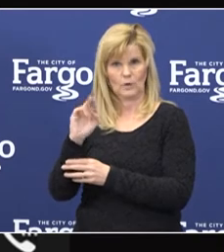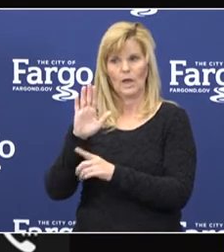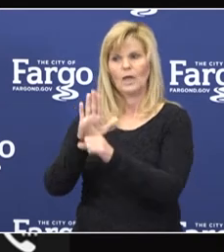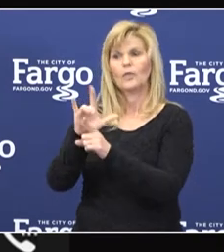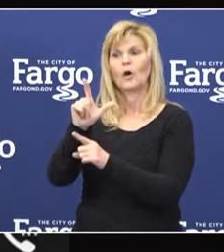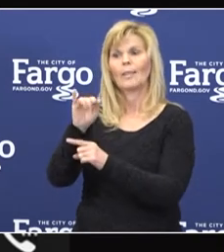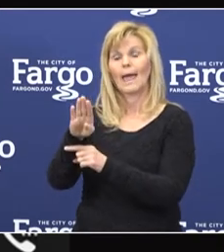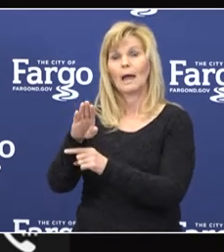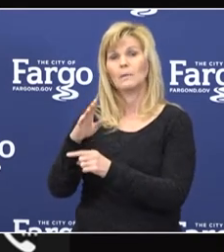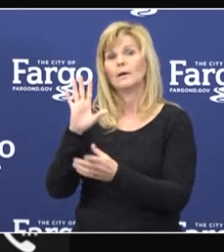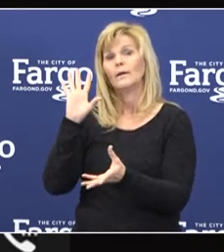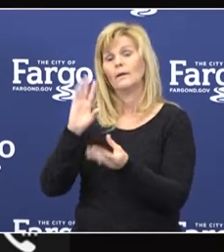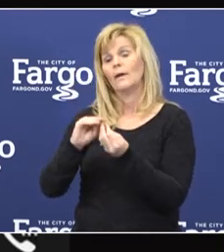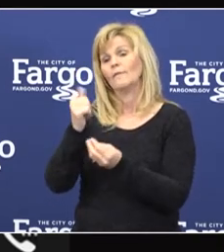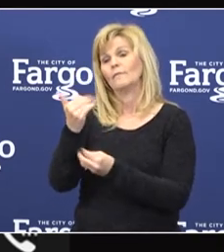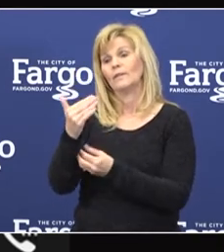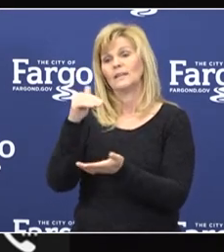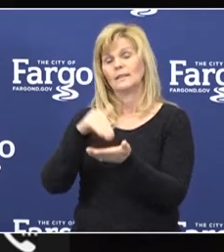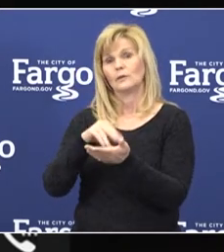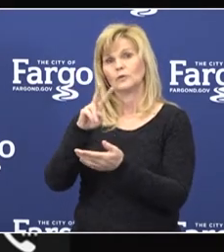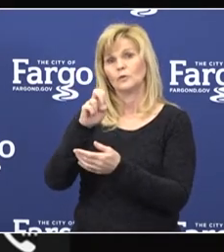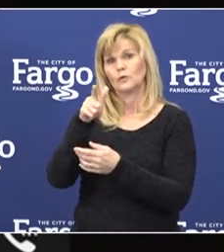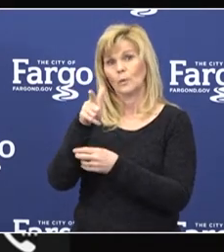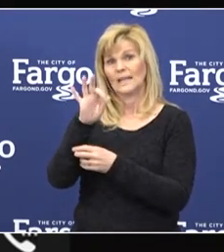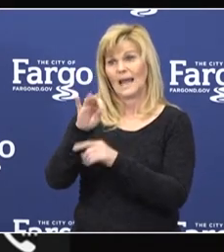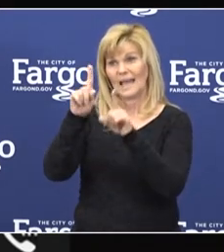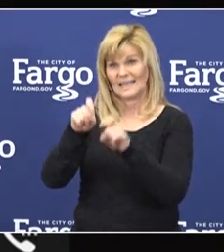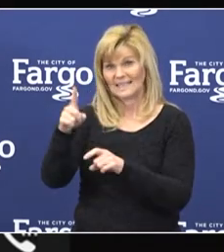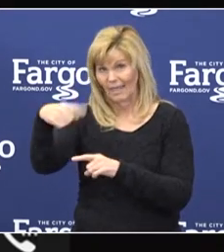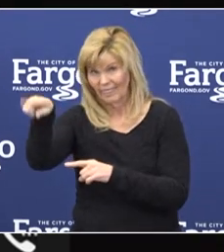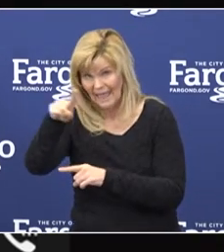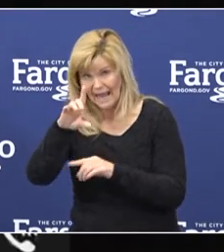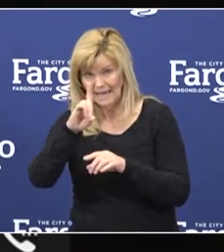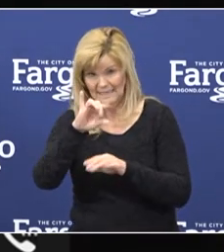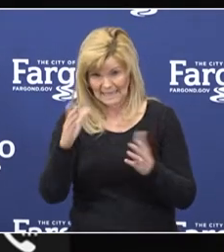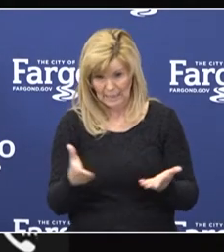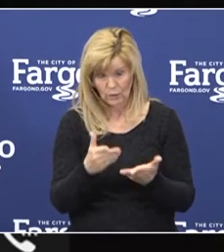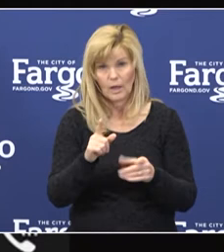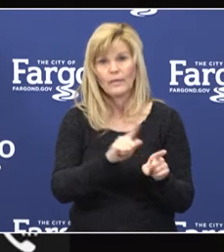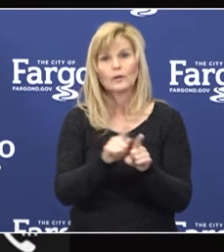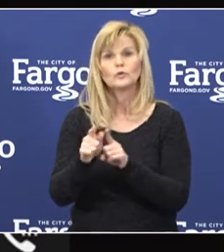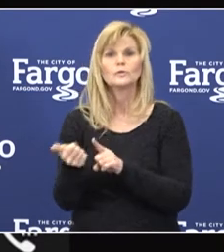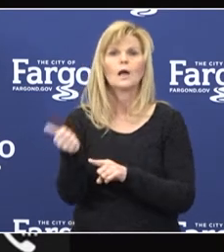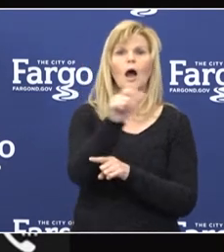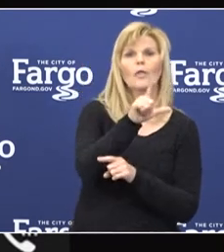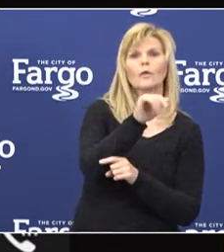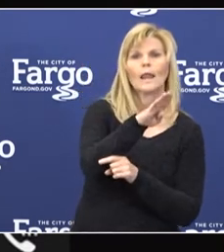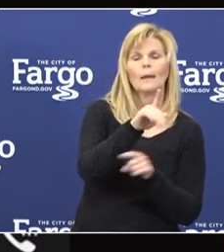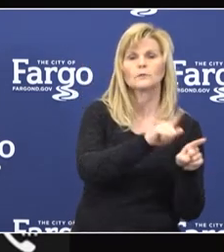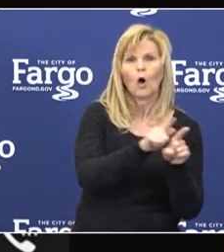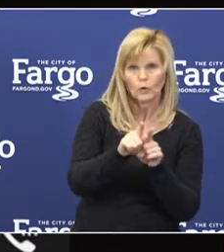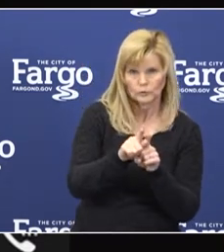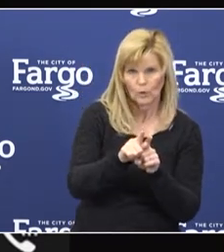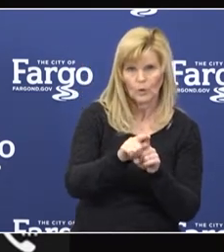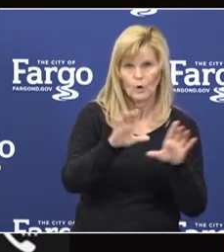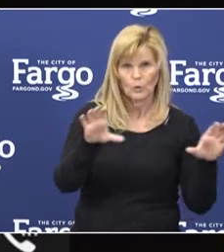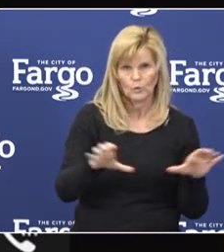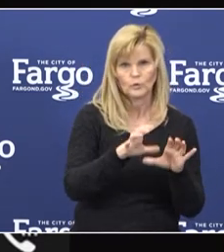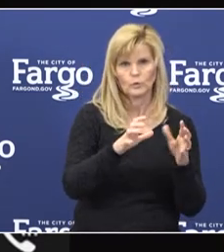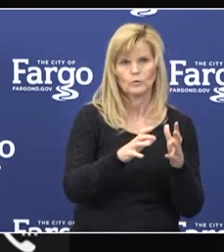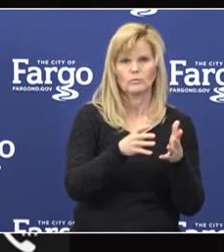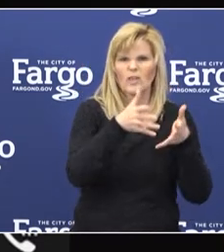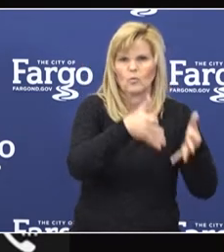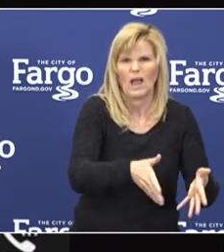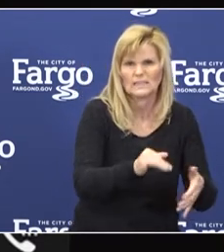15,229 of those tests. They also use other external labs that do the bulk of the rest